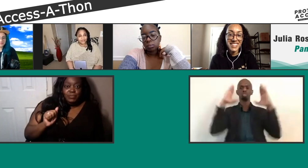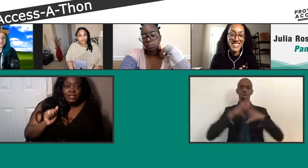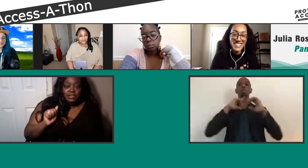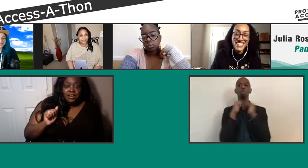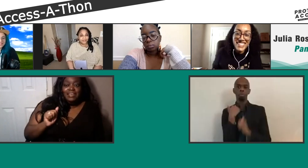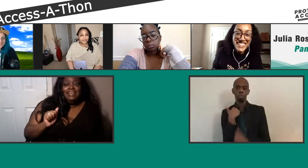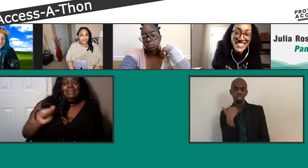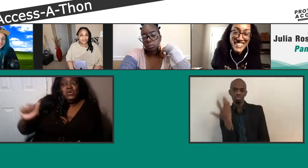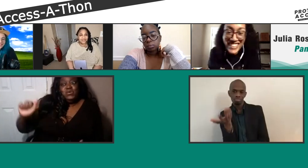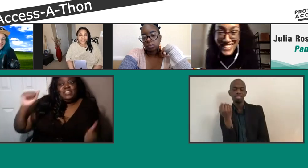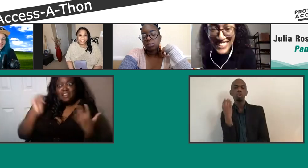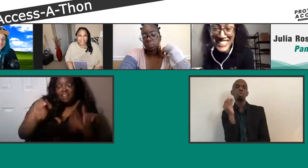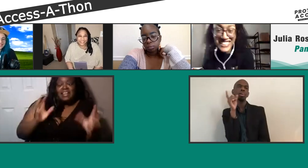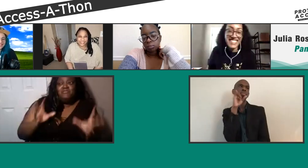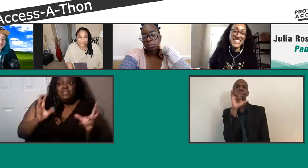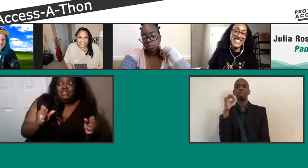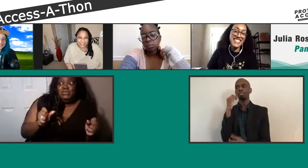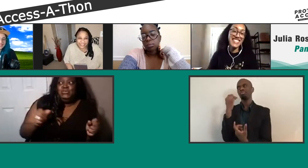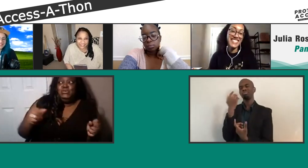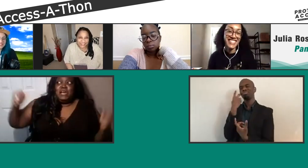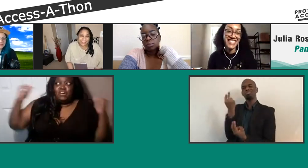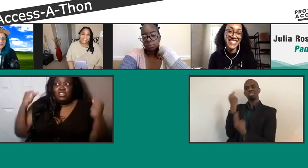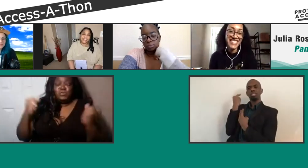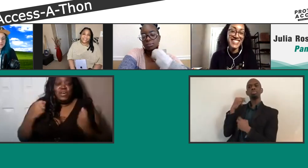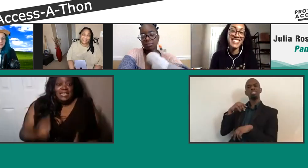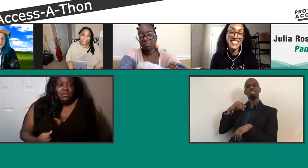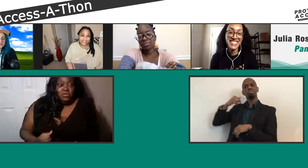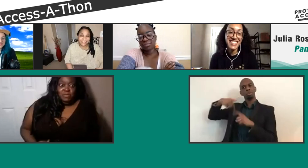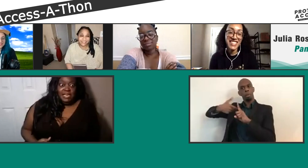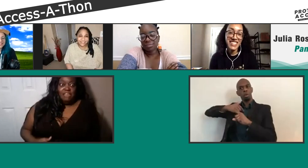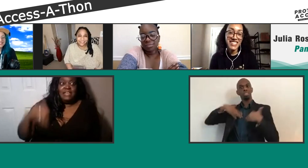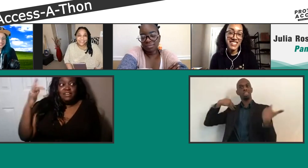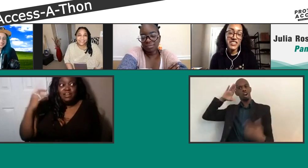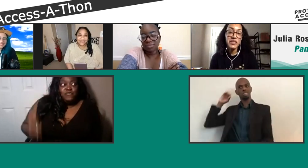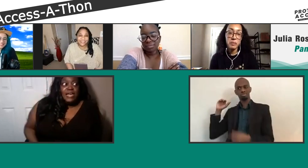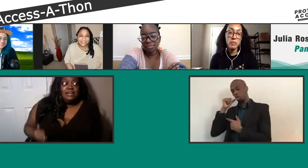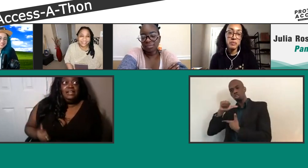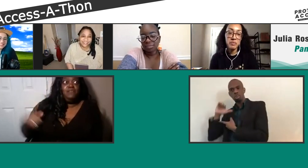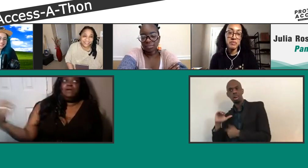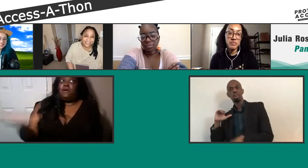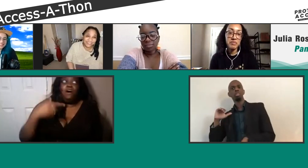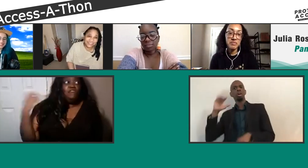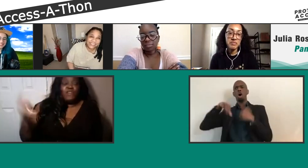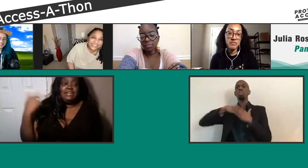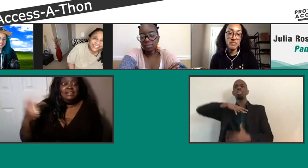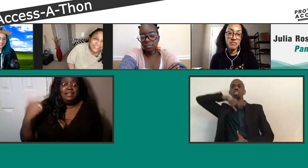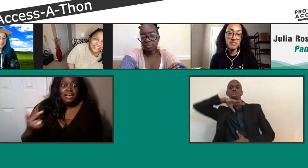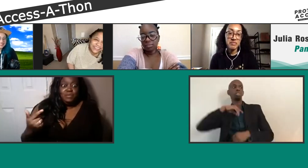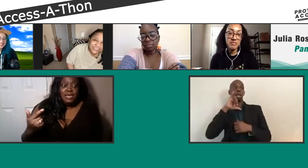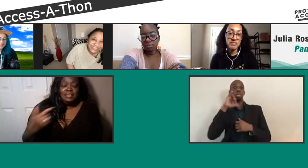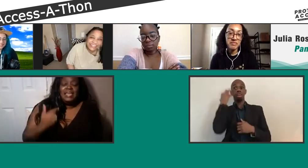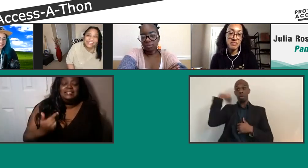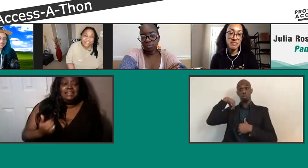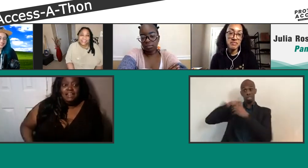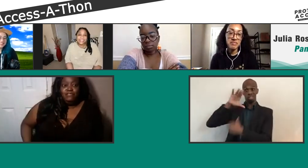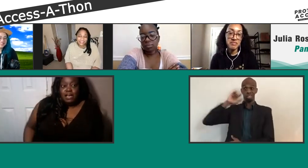do a little bit of dirt. The dirt that I would do, my girls were in it with me. If I started to fight in the club, we were all fighting in the club.